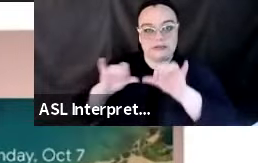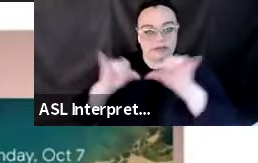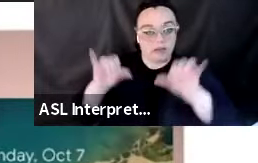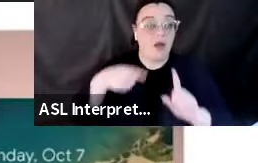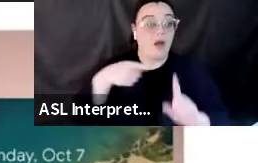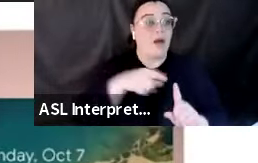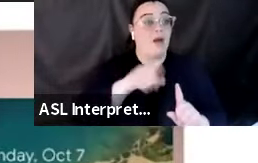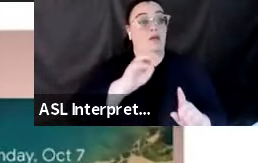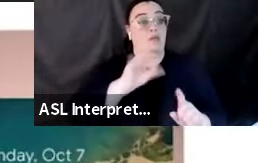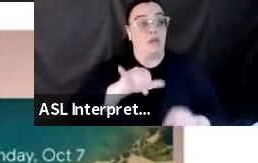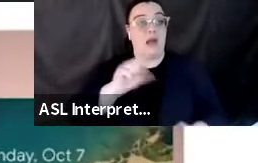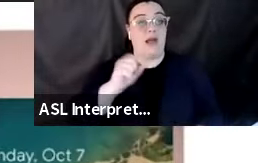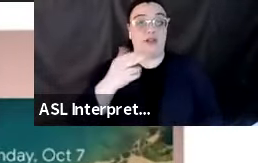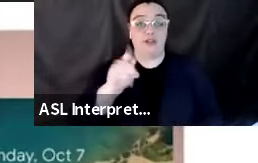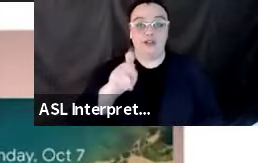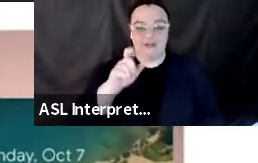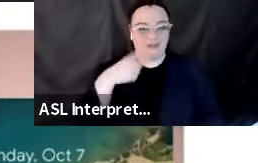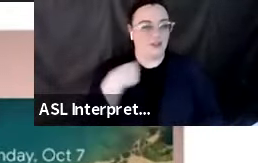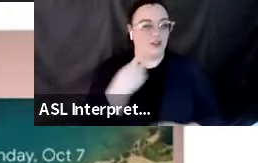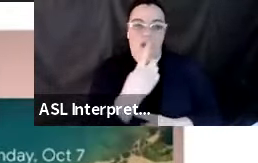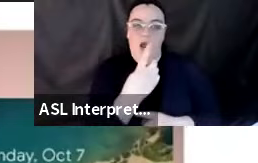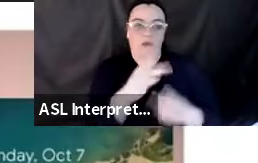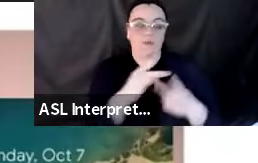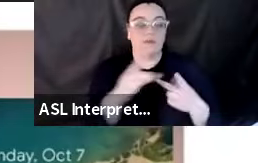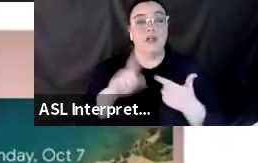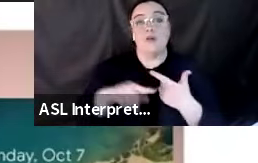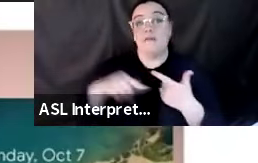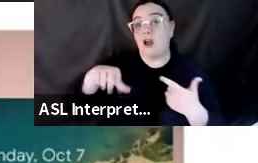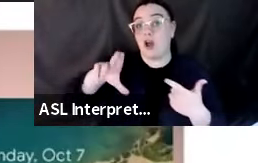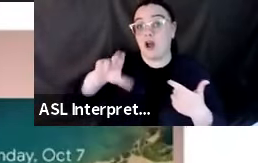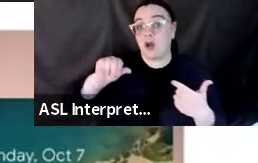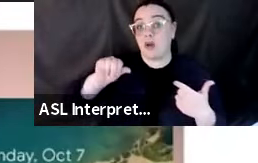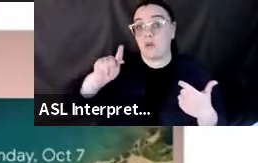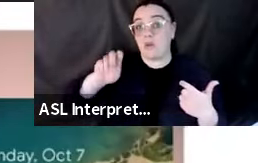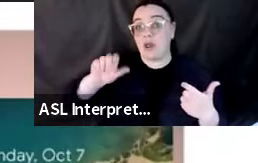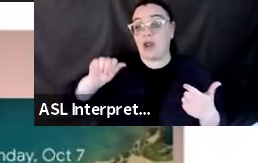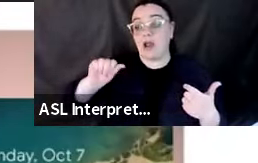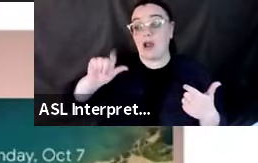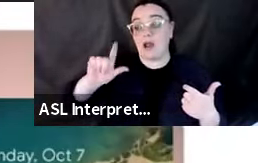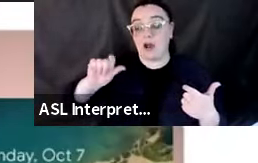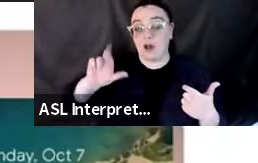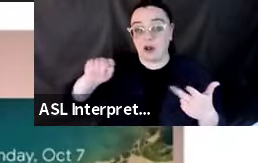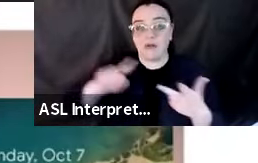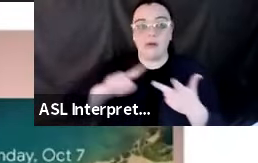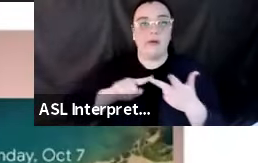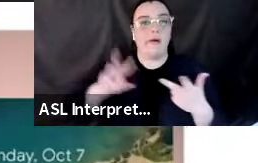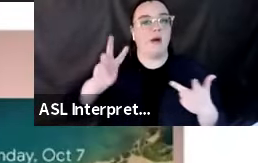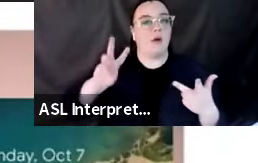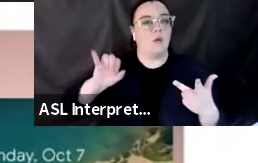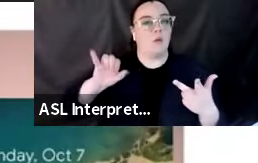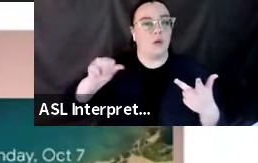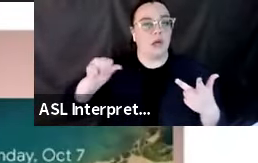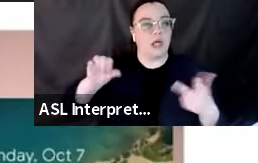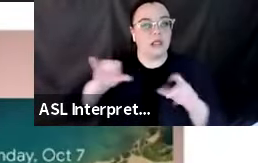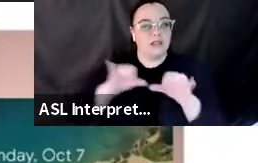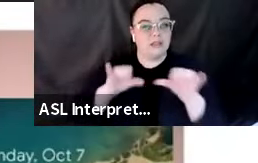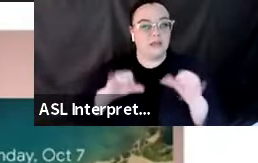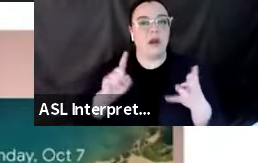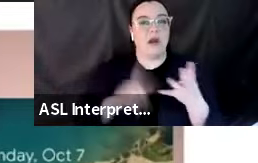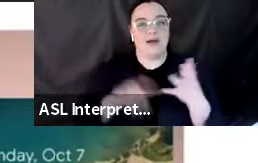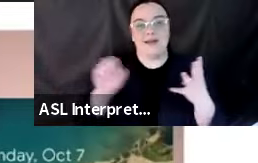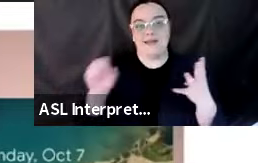you have the WIA system, you have QuakeAlert, and you also have the San Diego